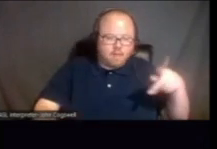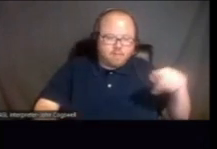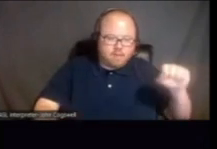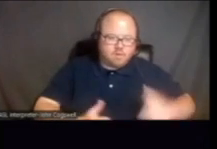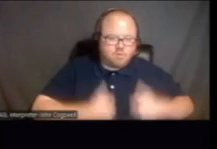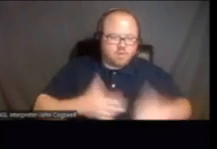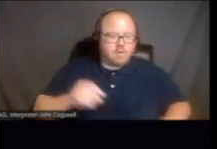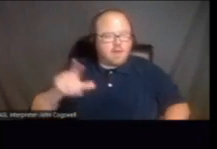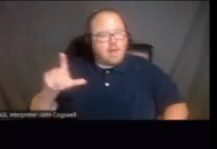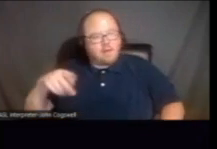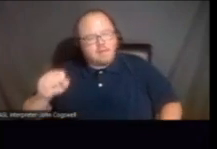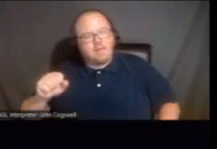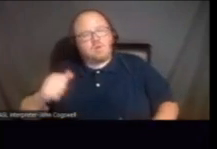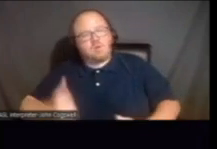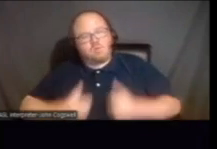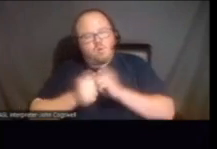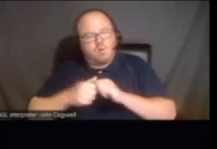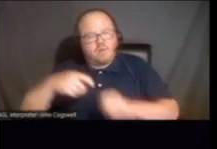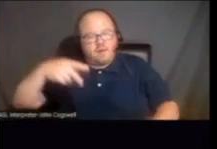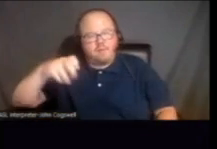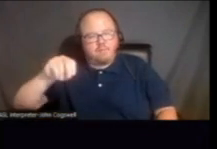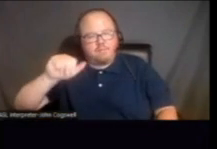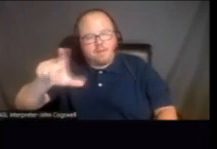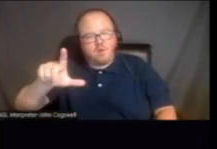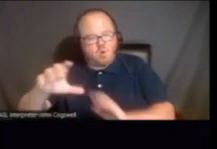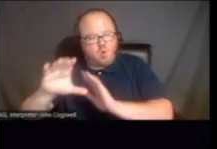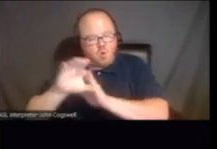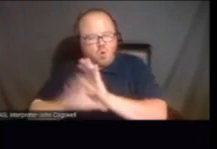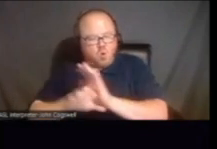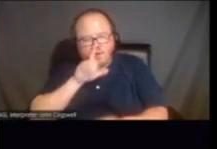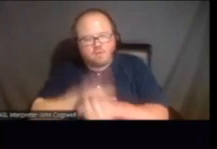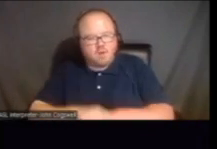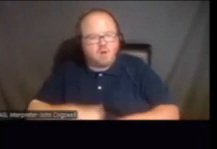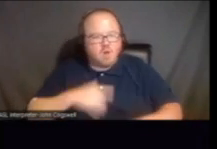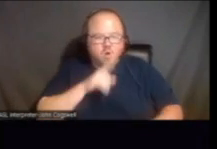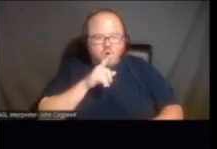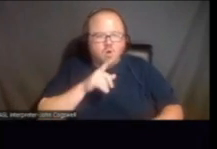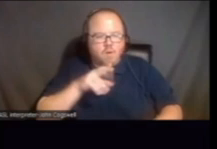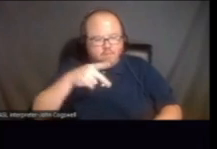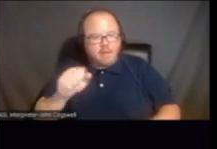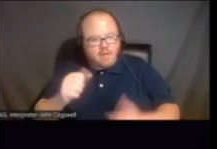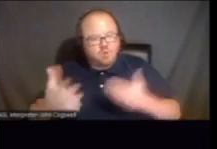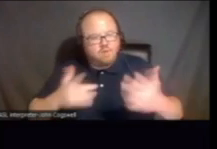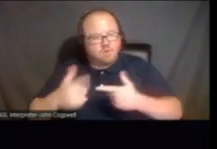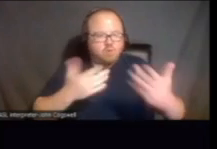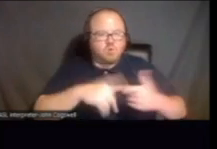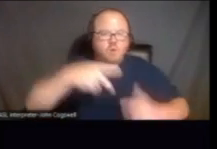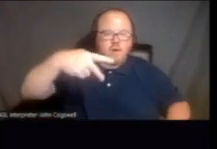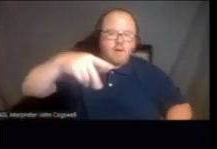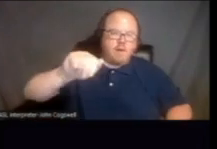on Pinocchio commitments. Our program received a request to bring PSA services to residents at Patton State Hospital,